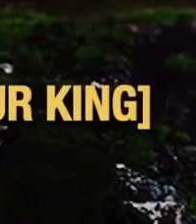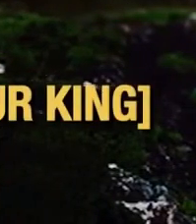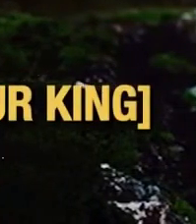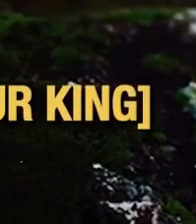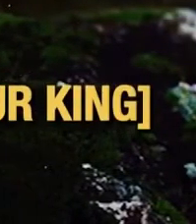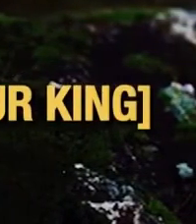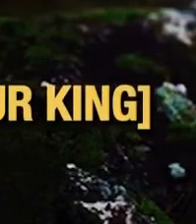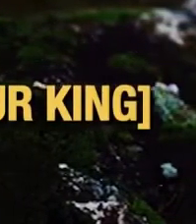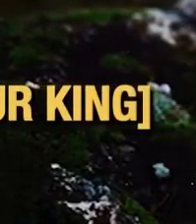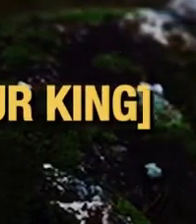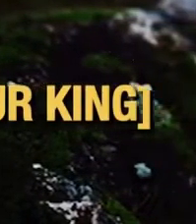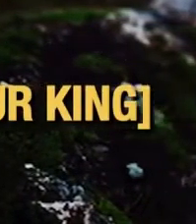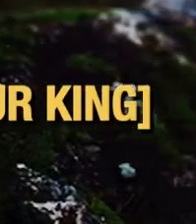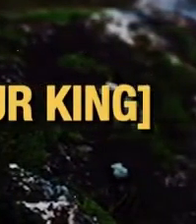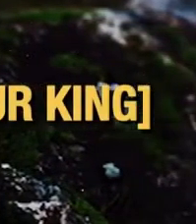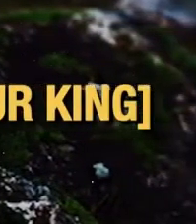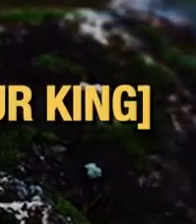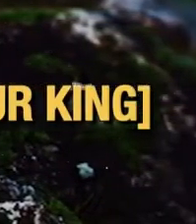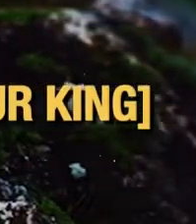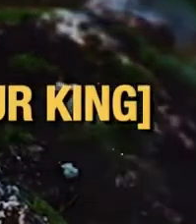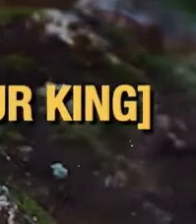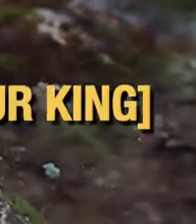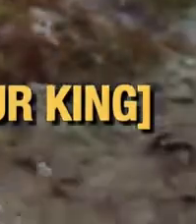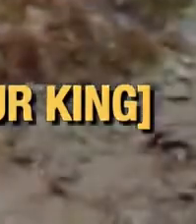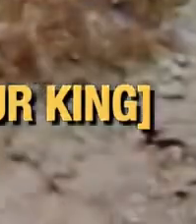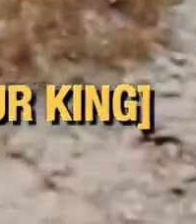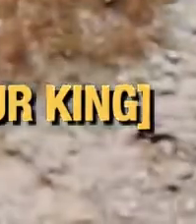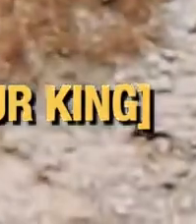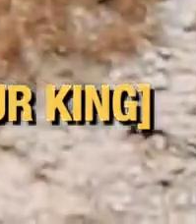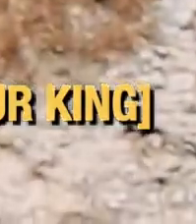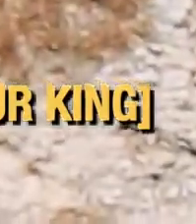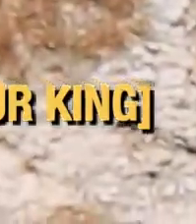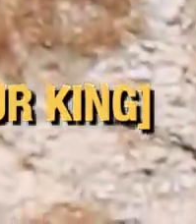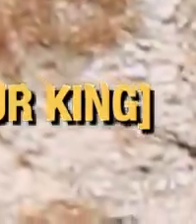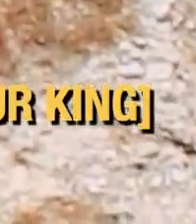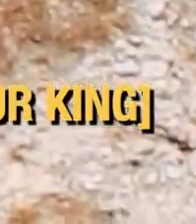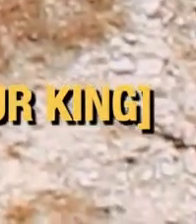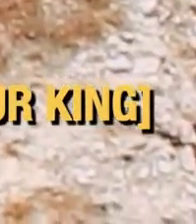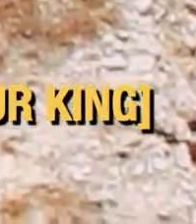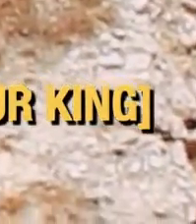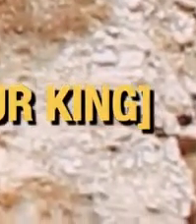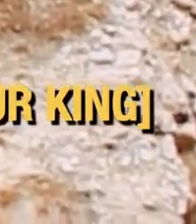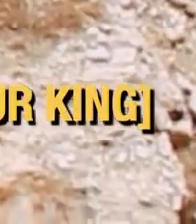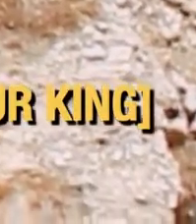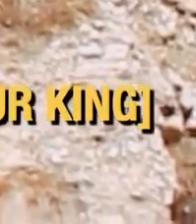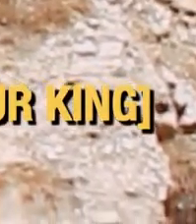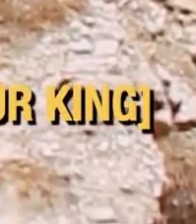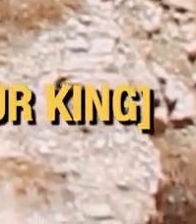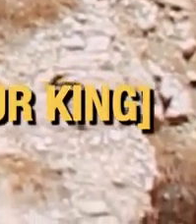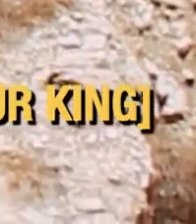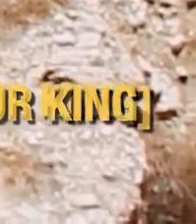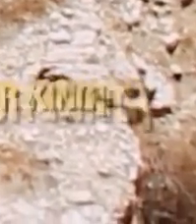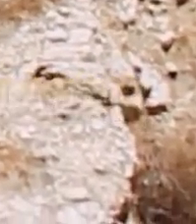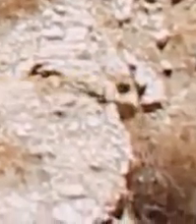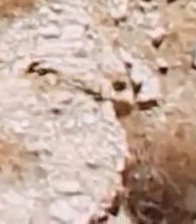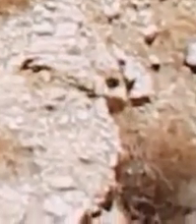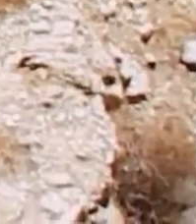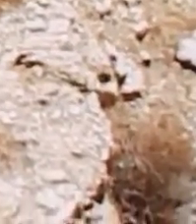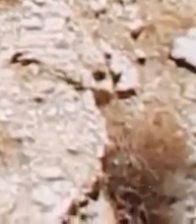King Jesus our King He will die to bear our sins